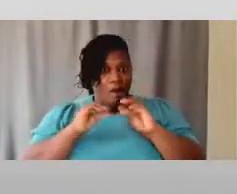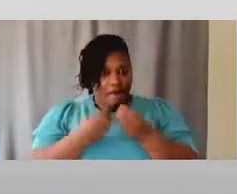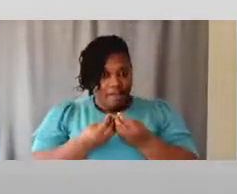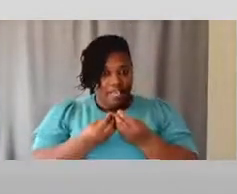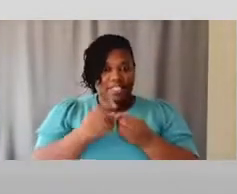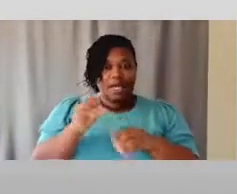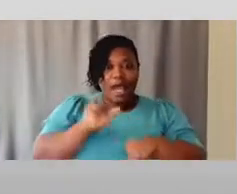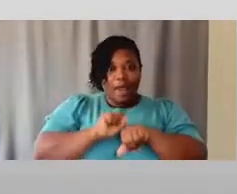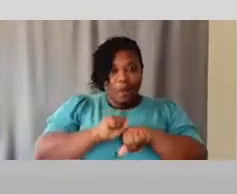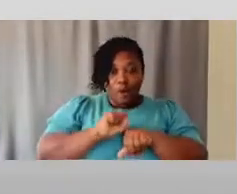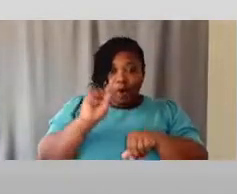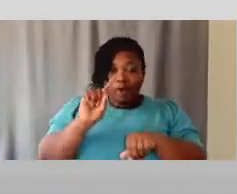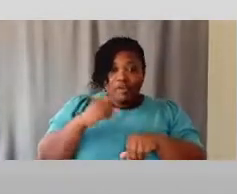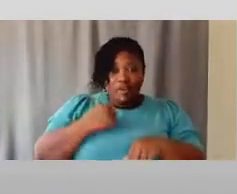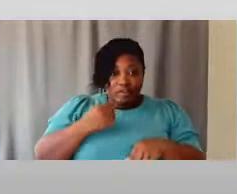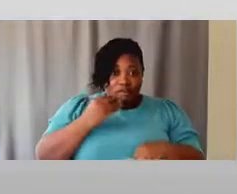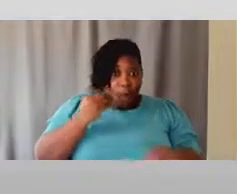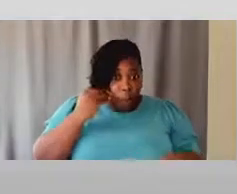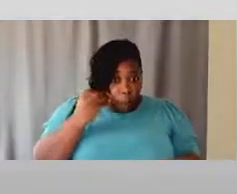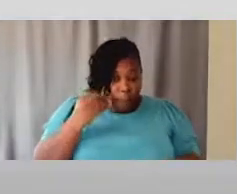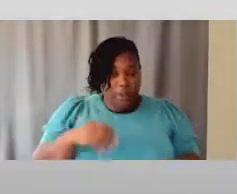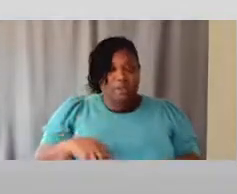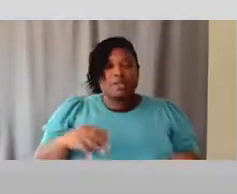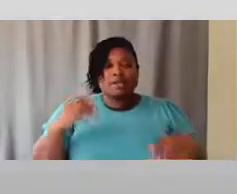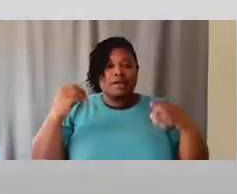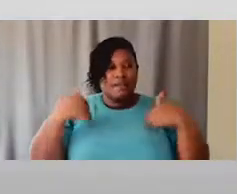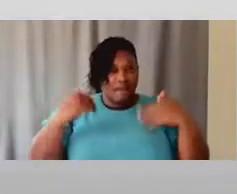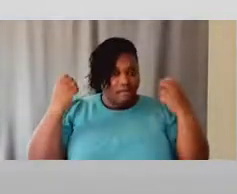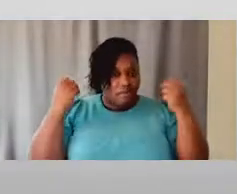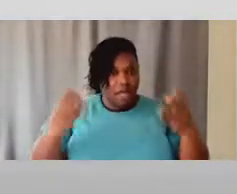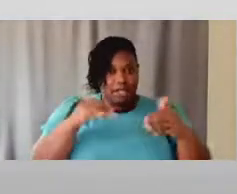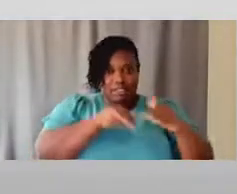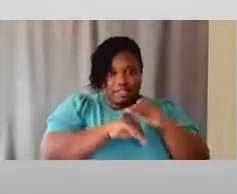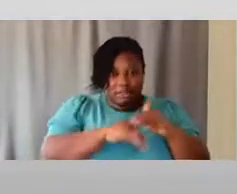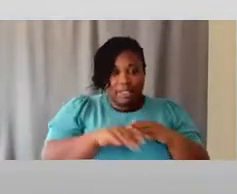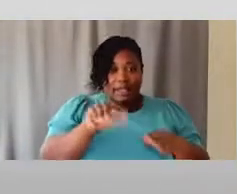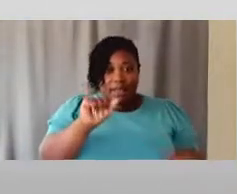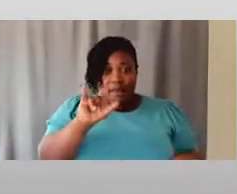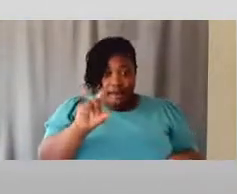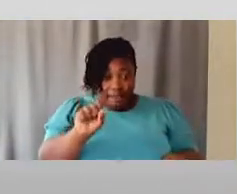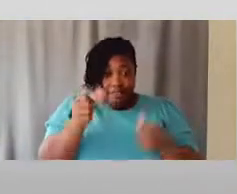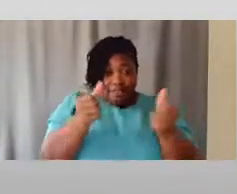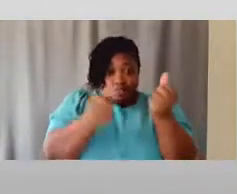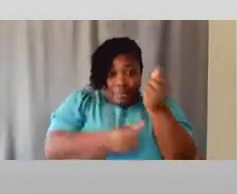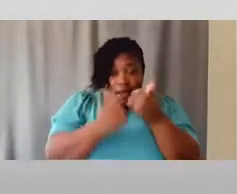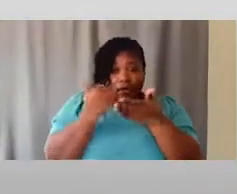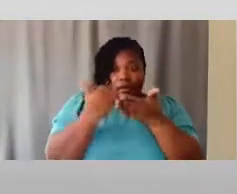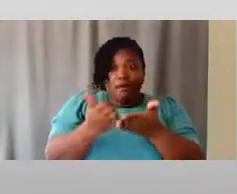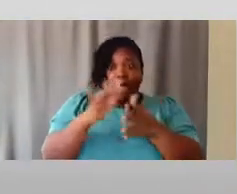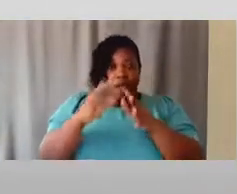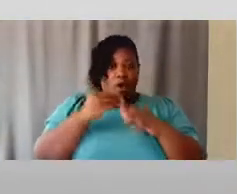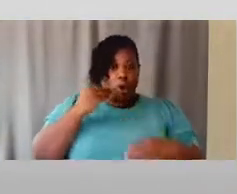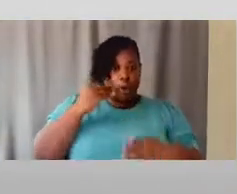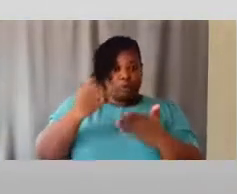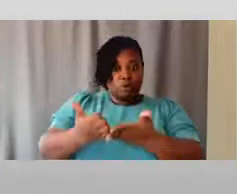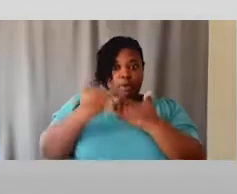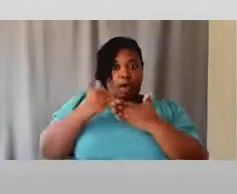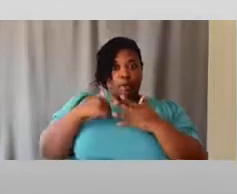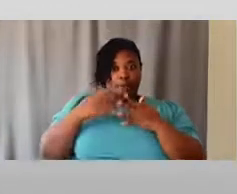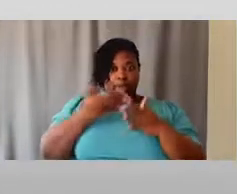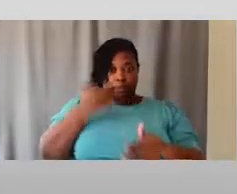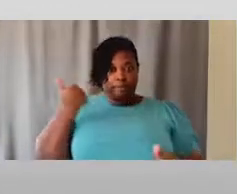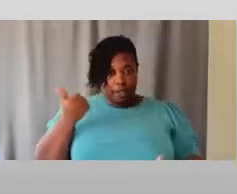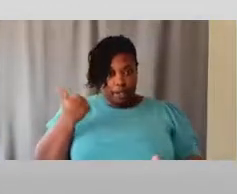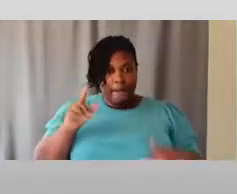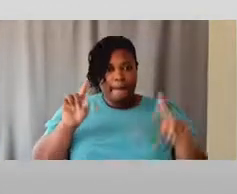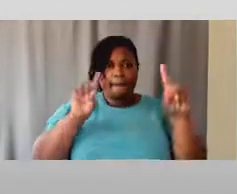from home, and I have a bunch of accessibility aids at home to make my work easier. But I got a lot of resistance from